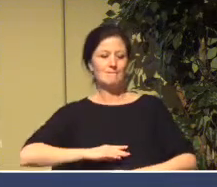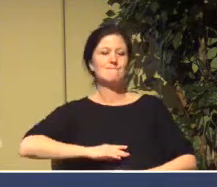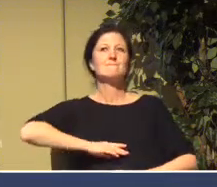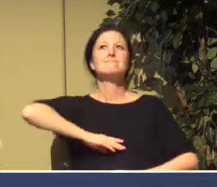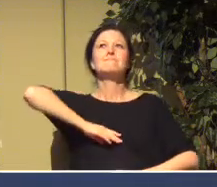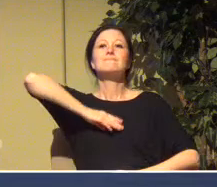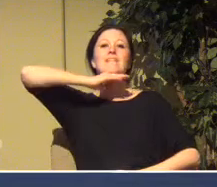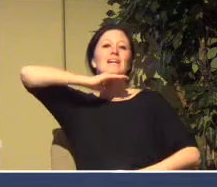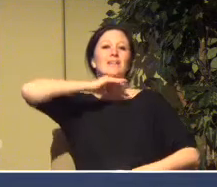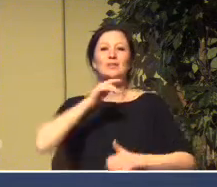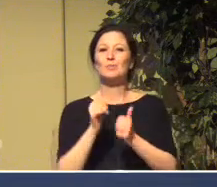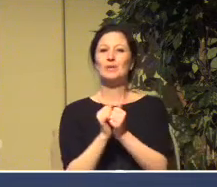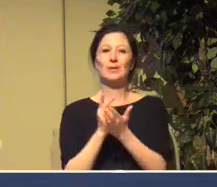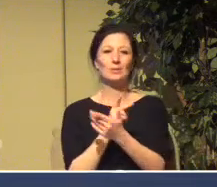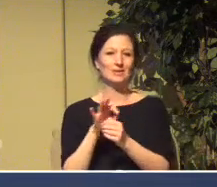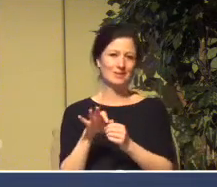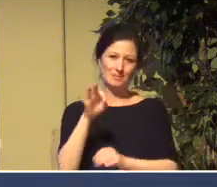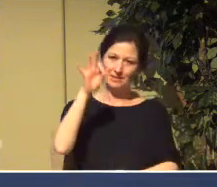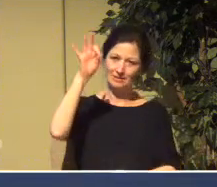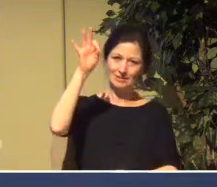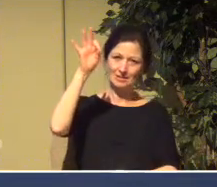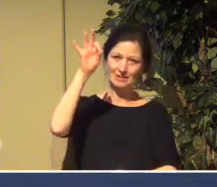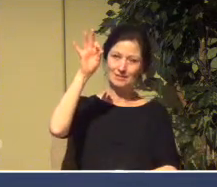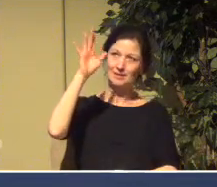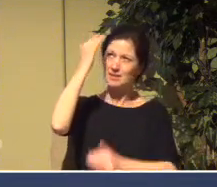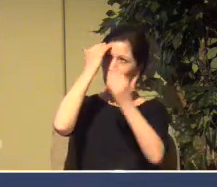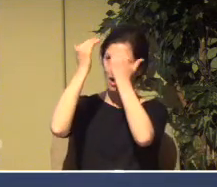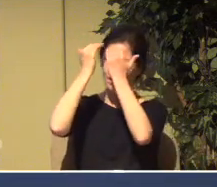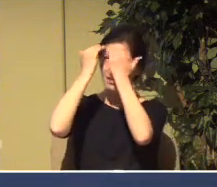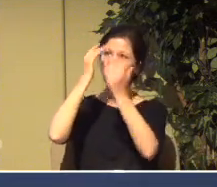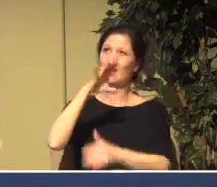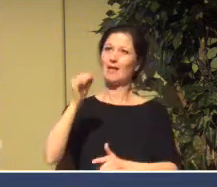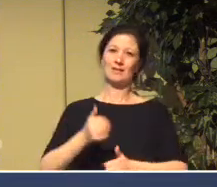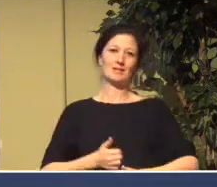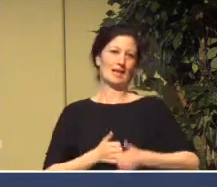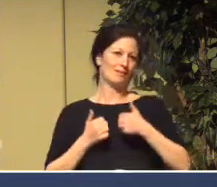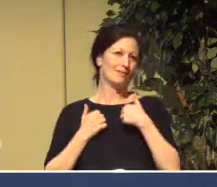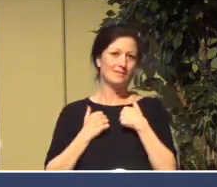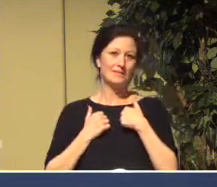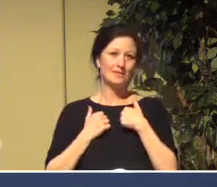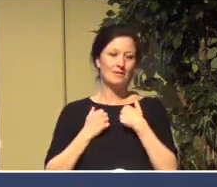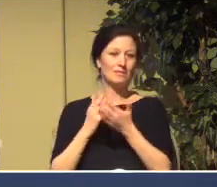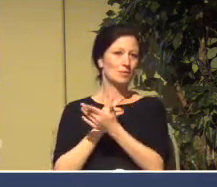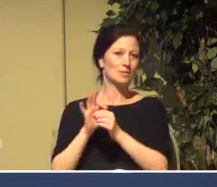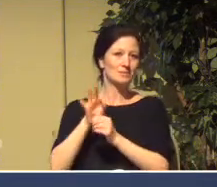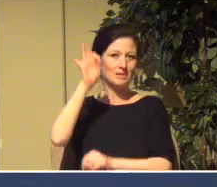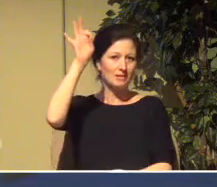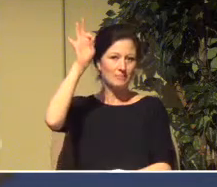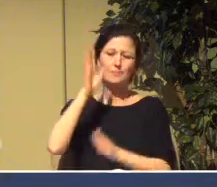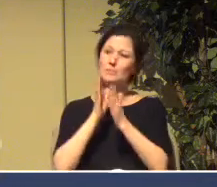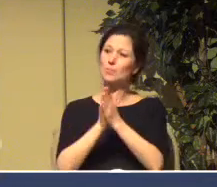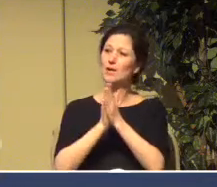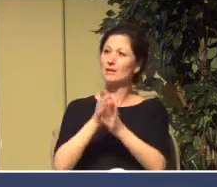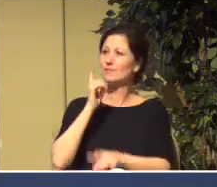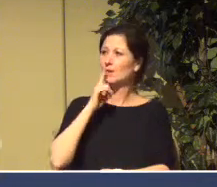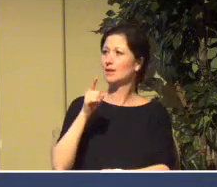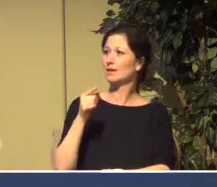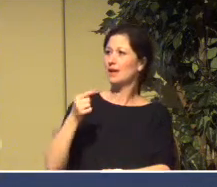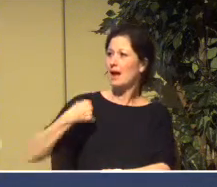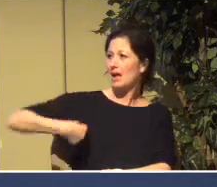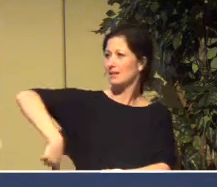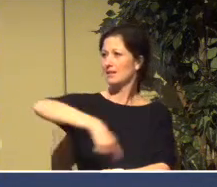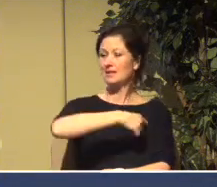knowledge of the Holy Spirit, the life of the Holy Spirit. And be praying that for Maranatha as well, for us